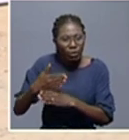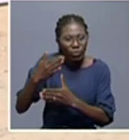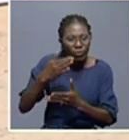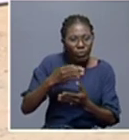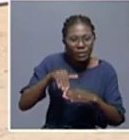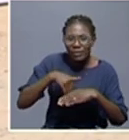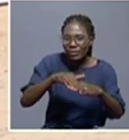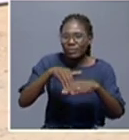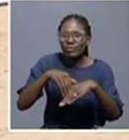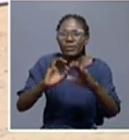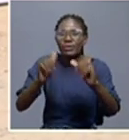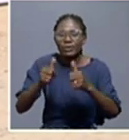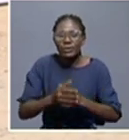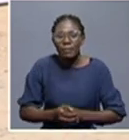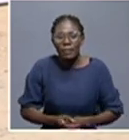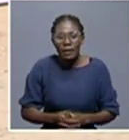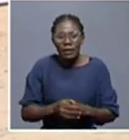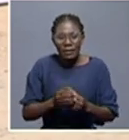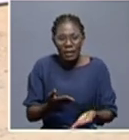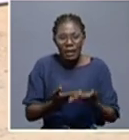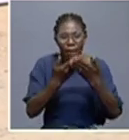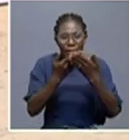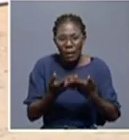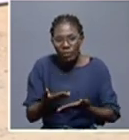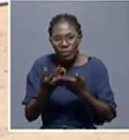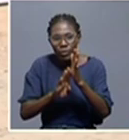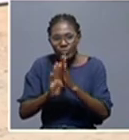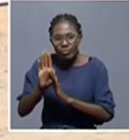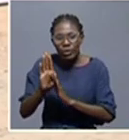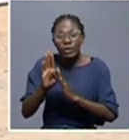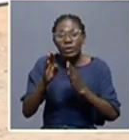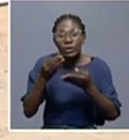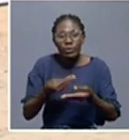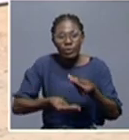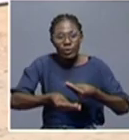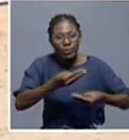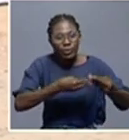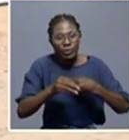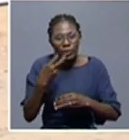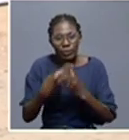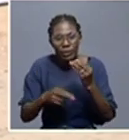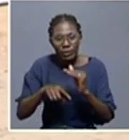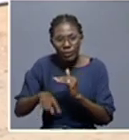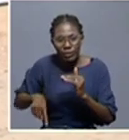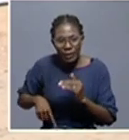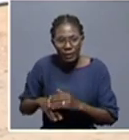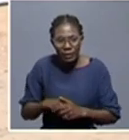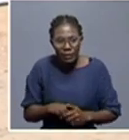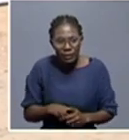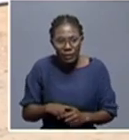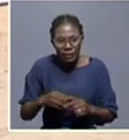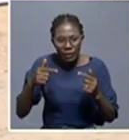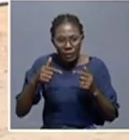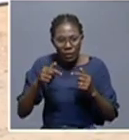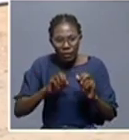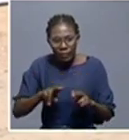that will help economically both countries and the Sandak at large. So the event has went very